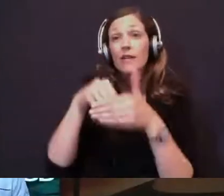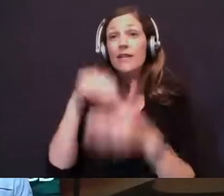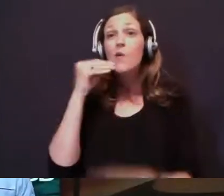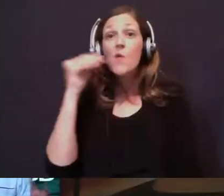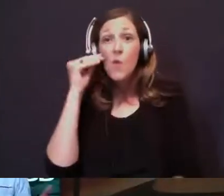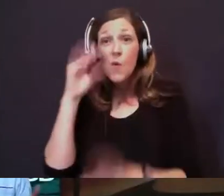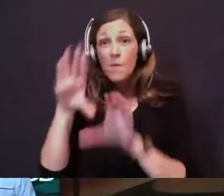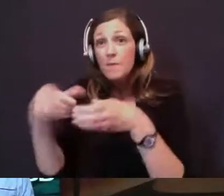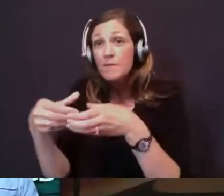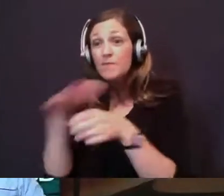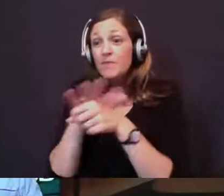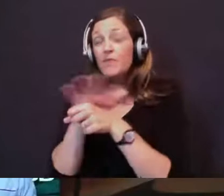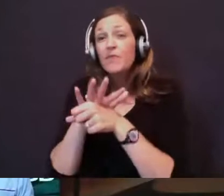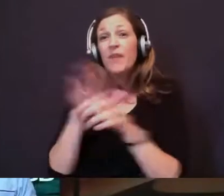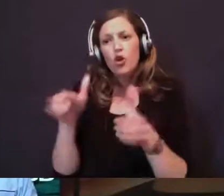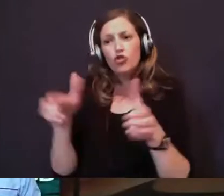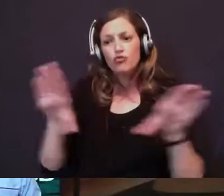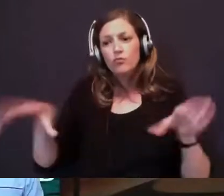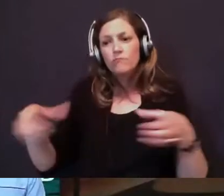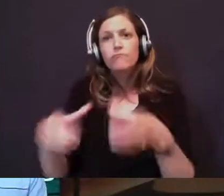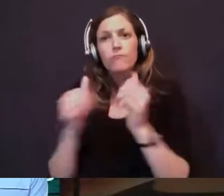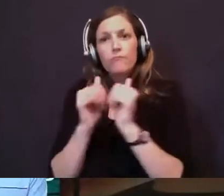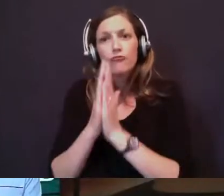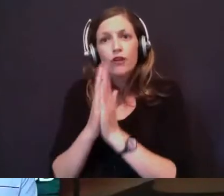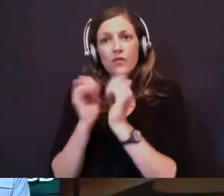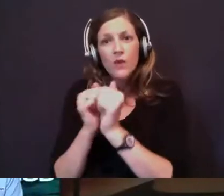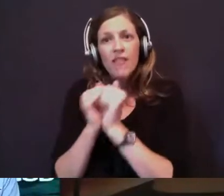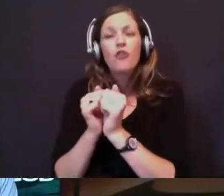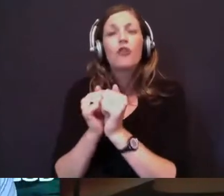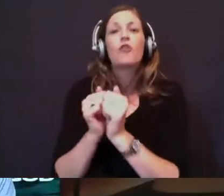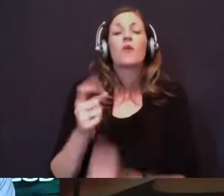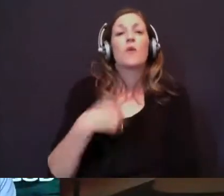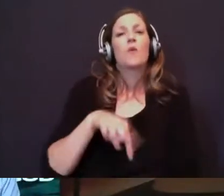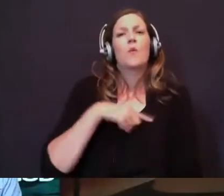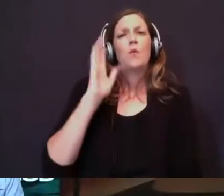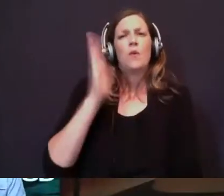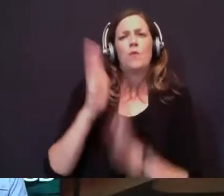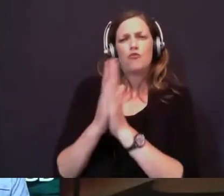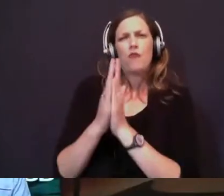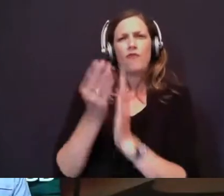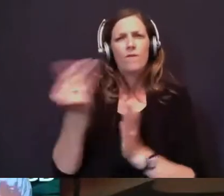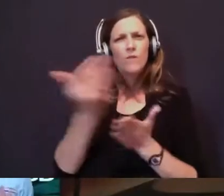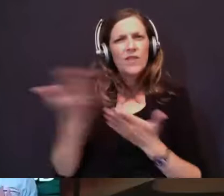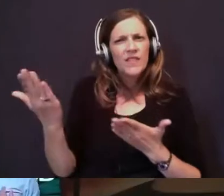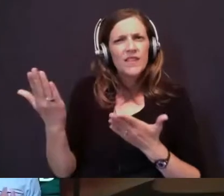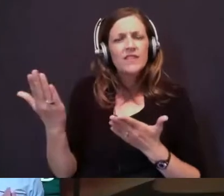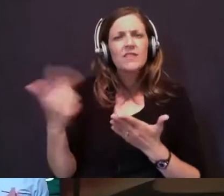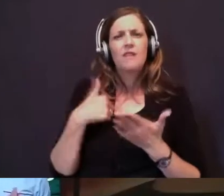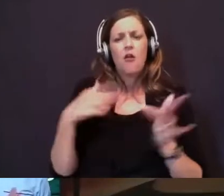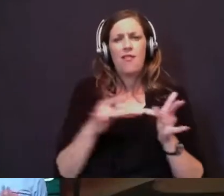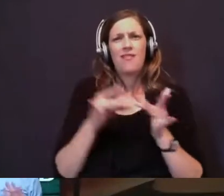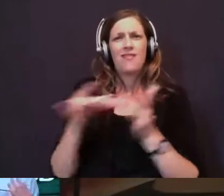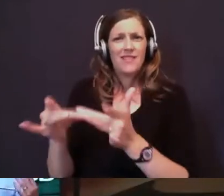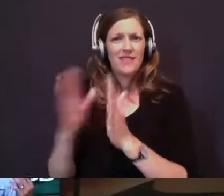I'd encourage you to get together as a group and pray together. We're going to pray over a few things. I'll lead us in prayer.